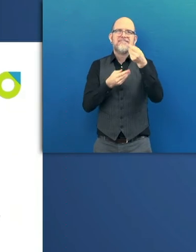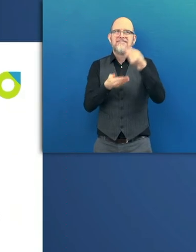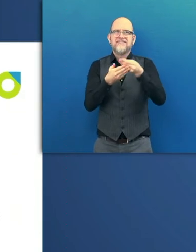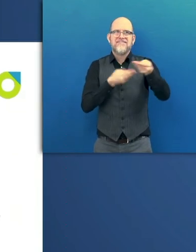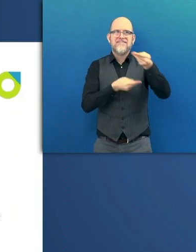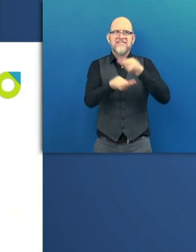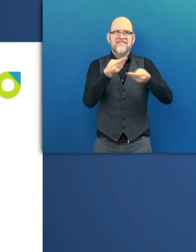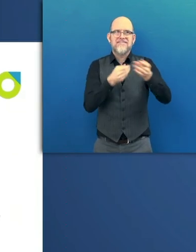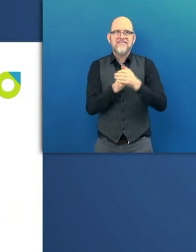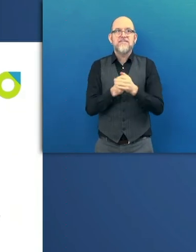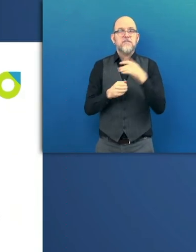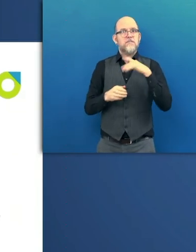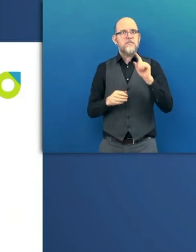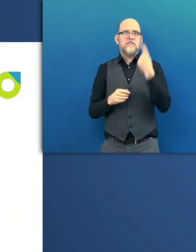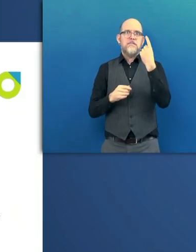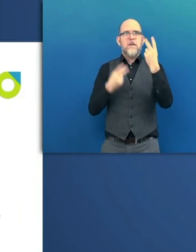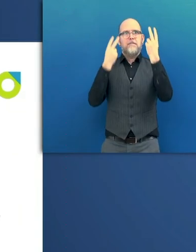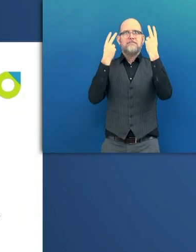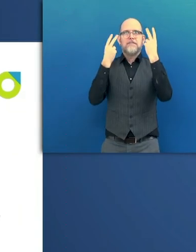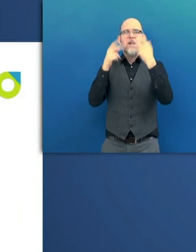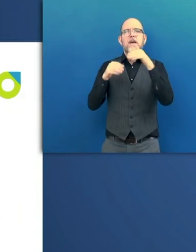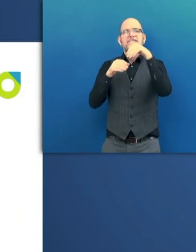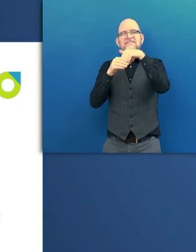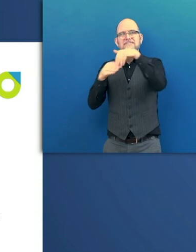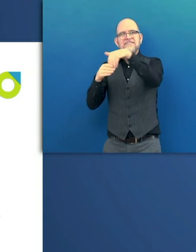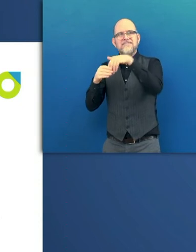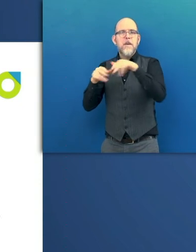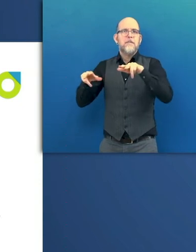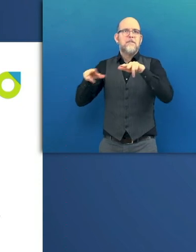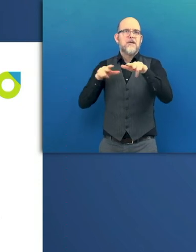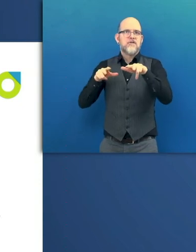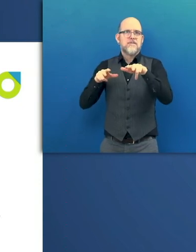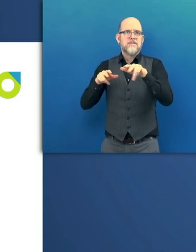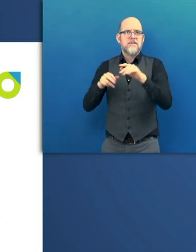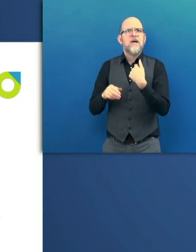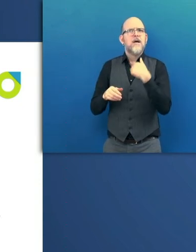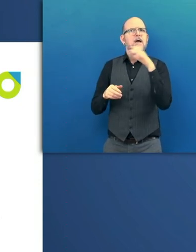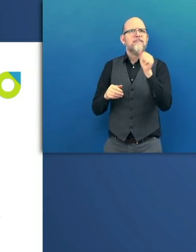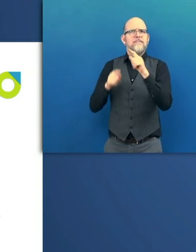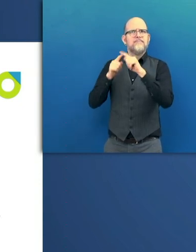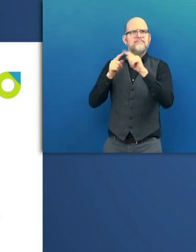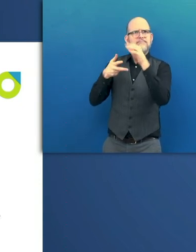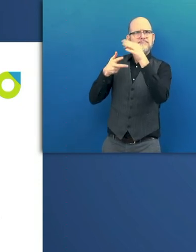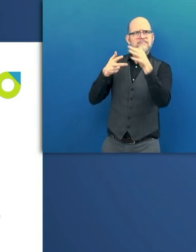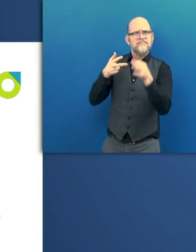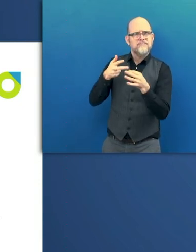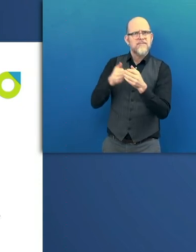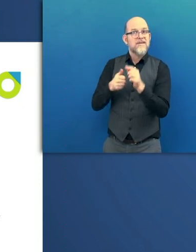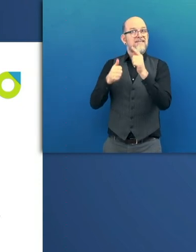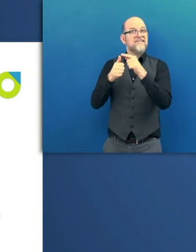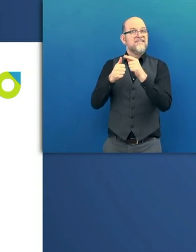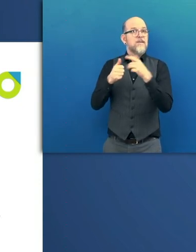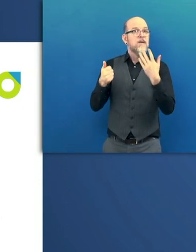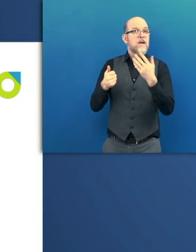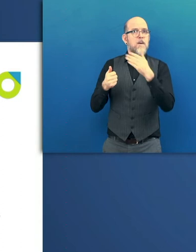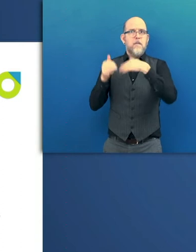is its content management functionality. We choose this for several reasons. First, it's multi